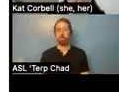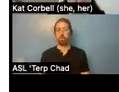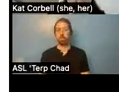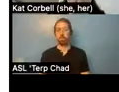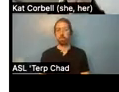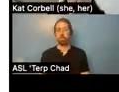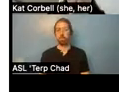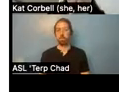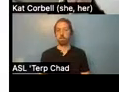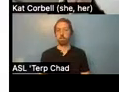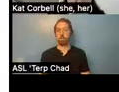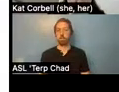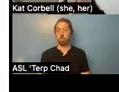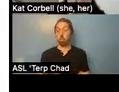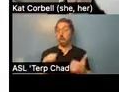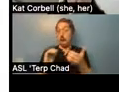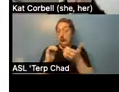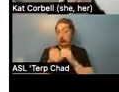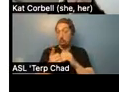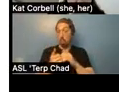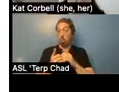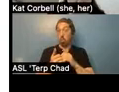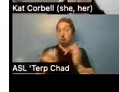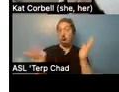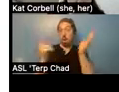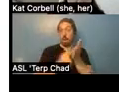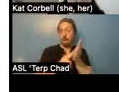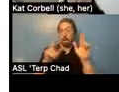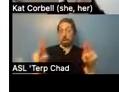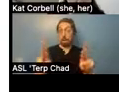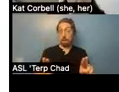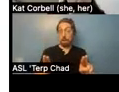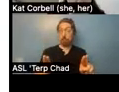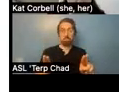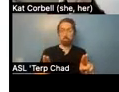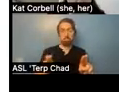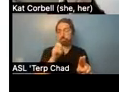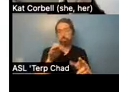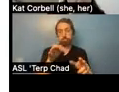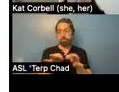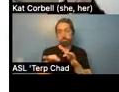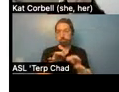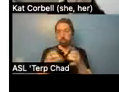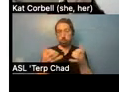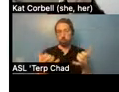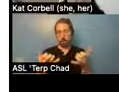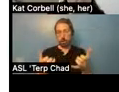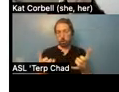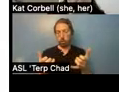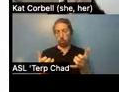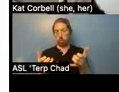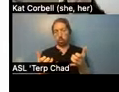you know, how to apply for supportive housing. We ask that you and, um, you'll be, you'll get these, um,